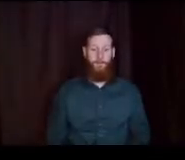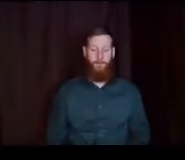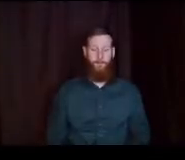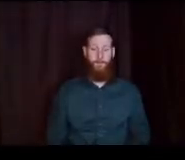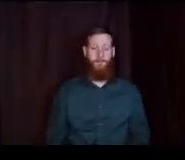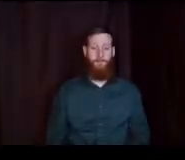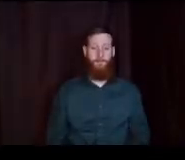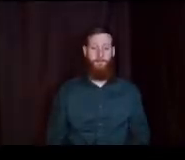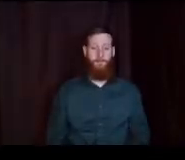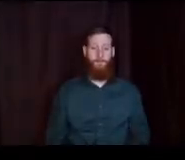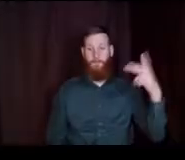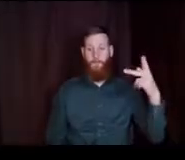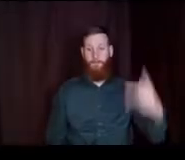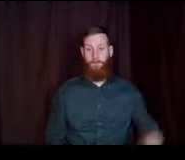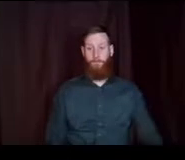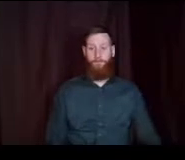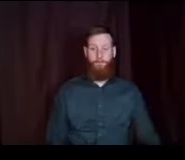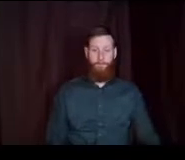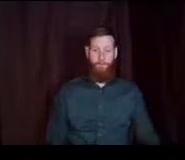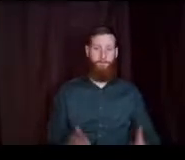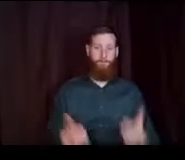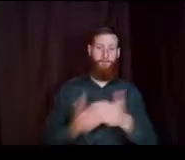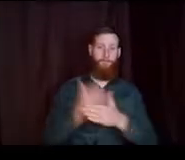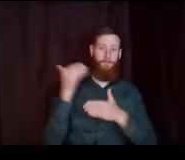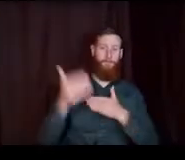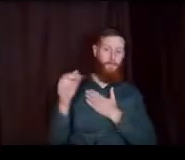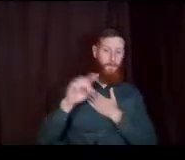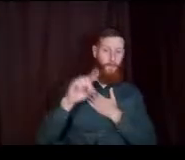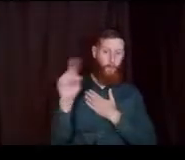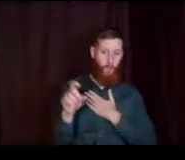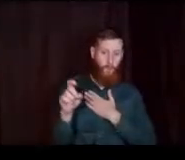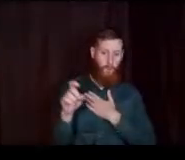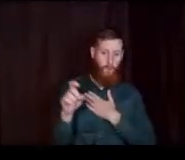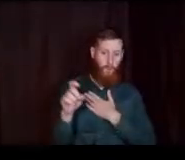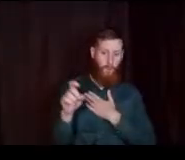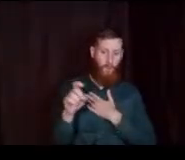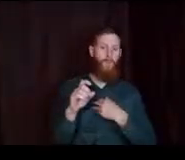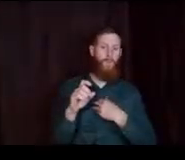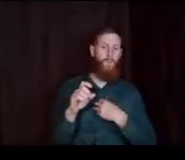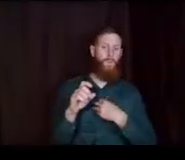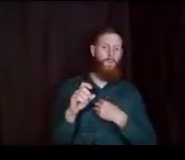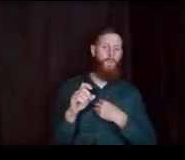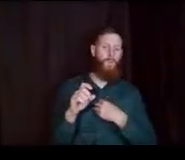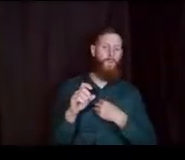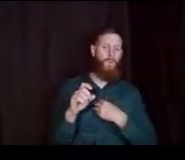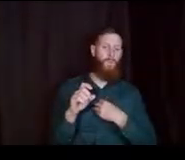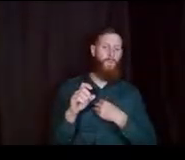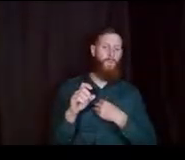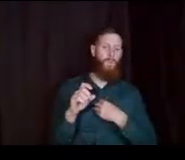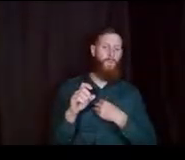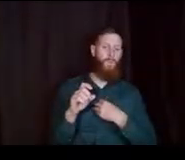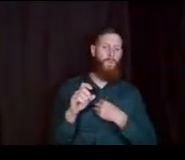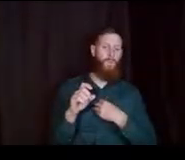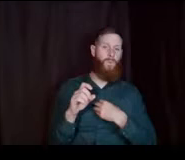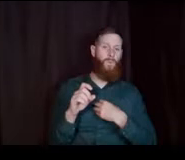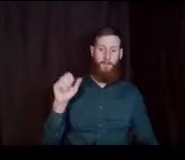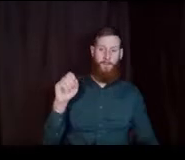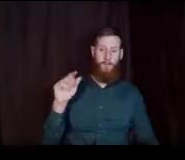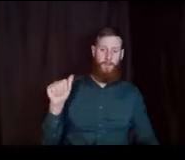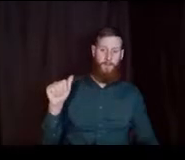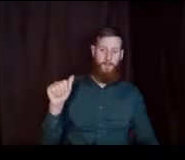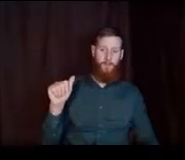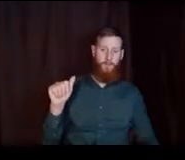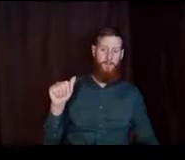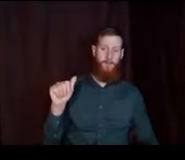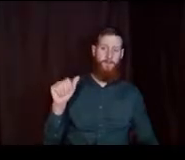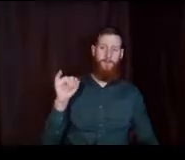All right, so our next question is, what do you put on the FAFSA in the college list if you don't